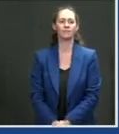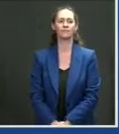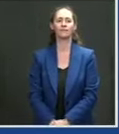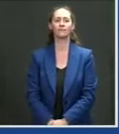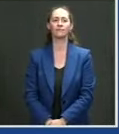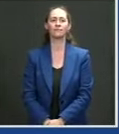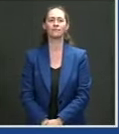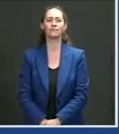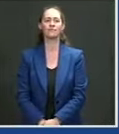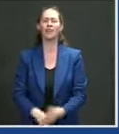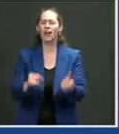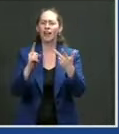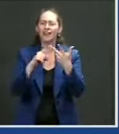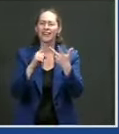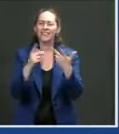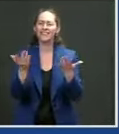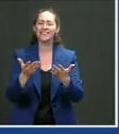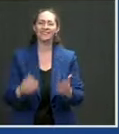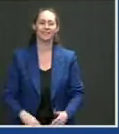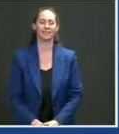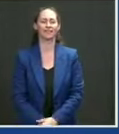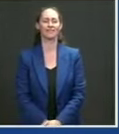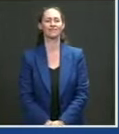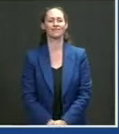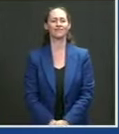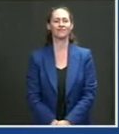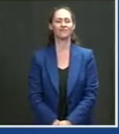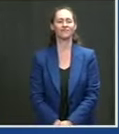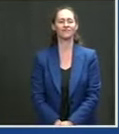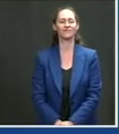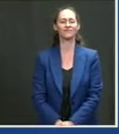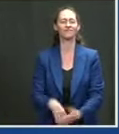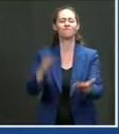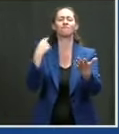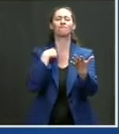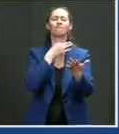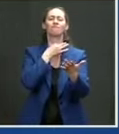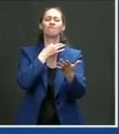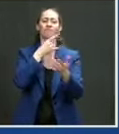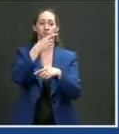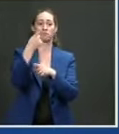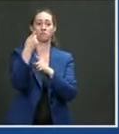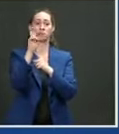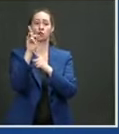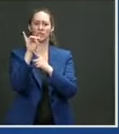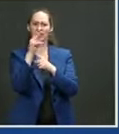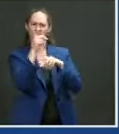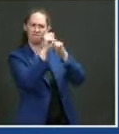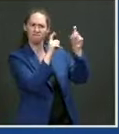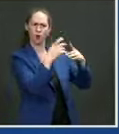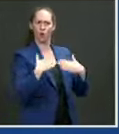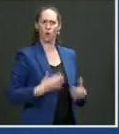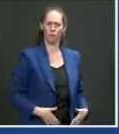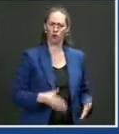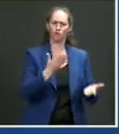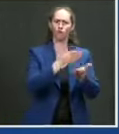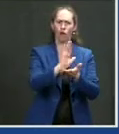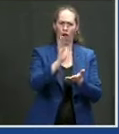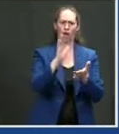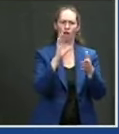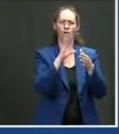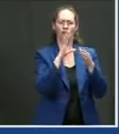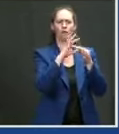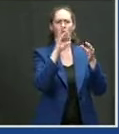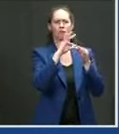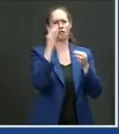go ahead um mr president when president Putin was questioned today about human rights he said the reason why he's cracking down on opposition leaders